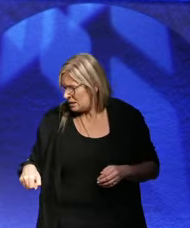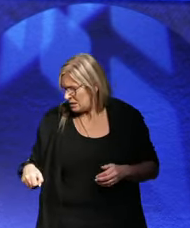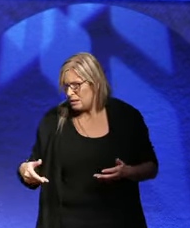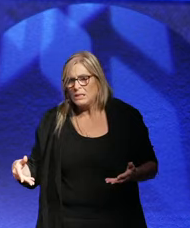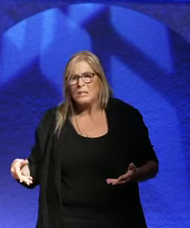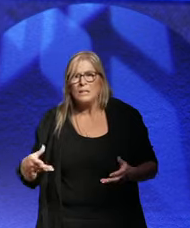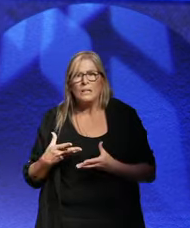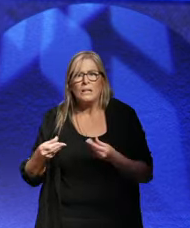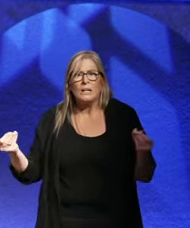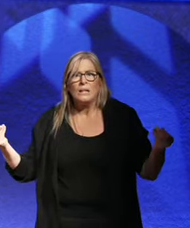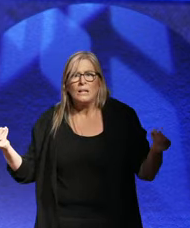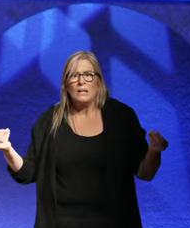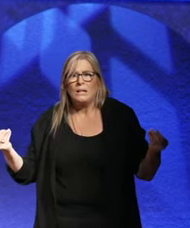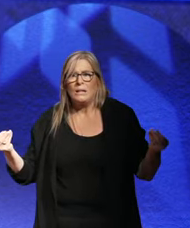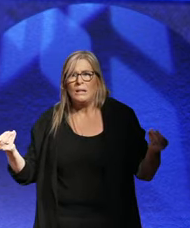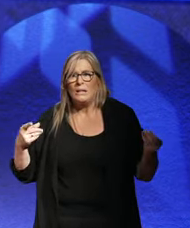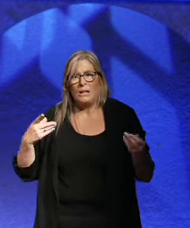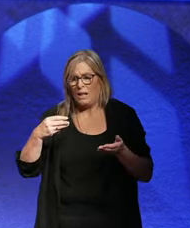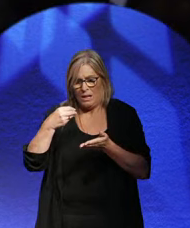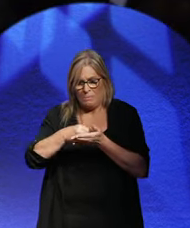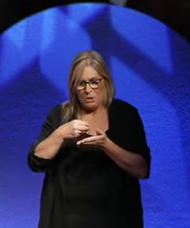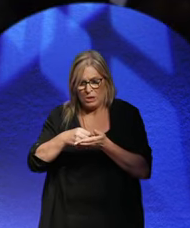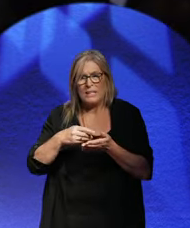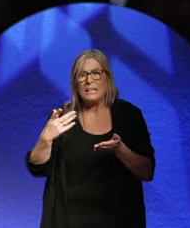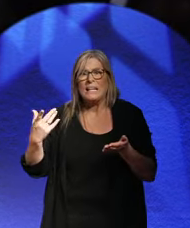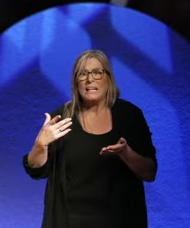but emptied the worthless money onto the pavement.